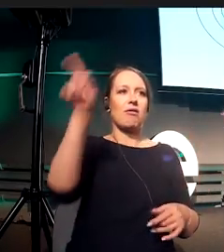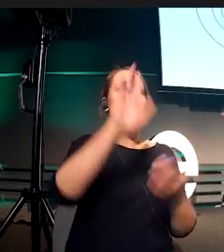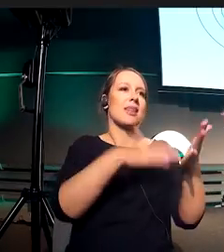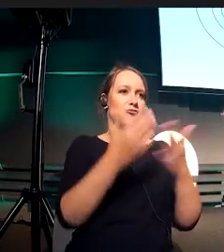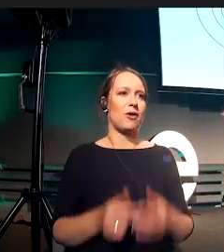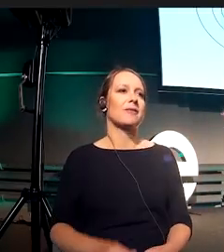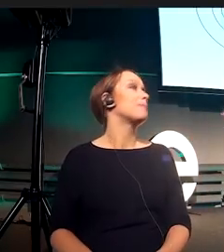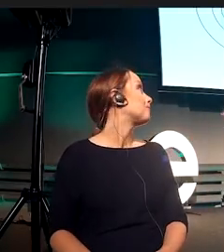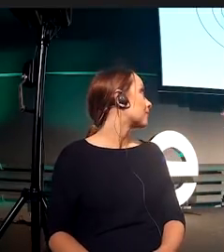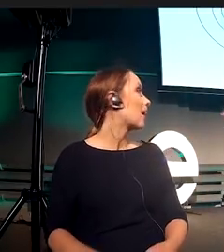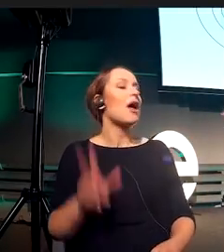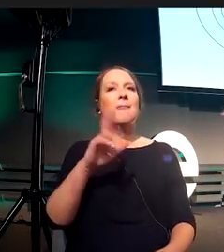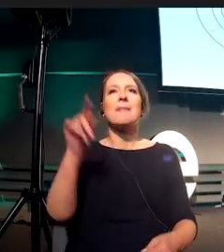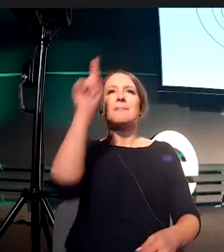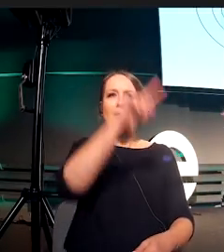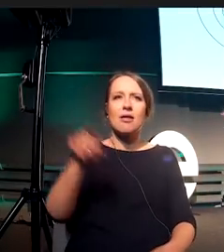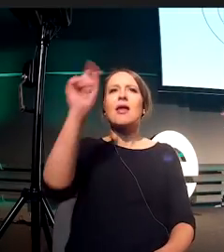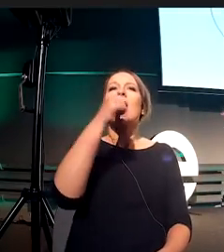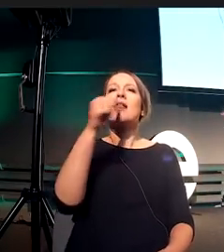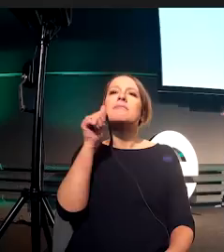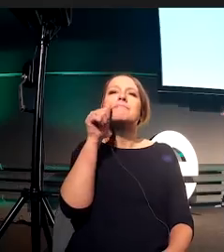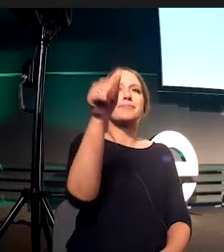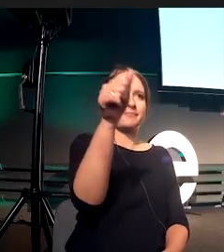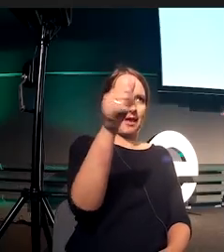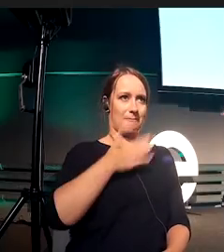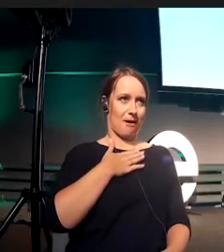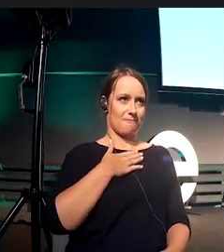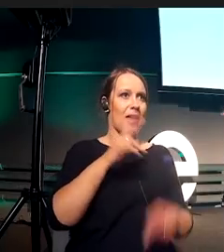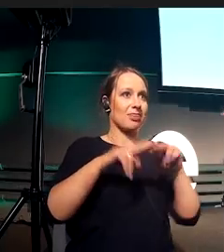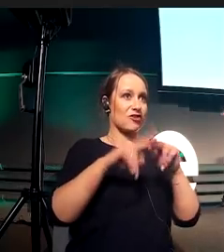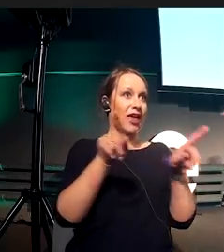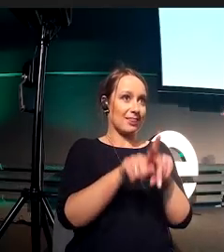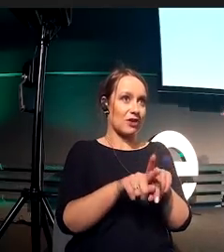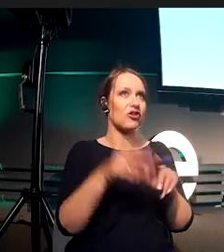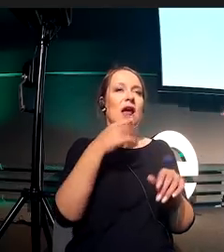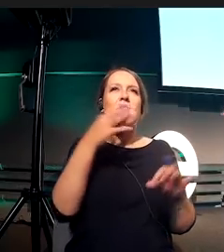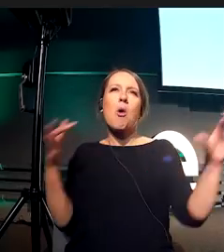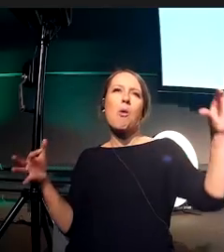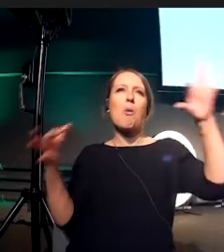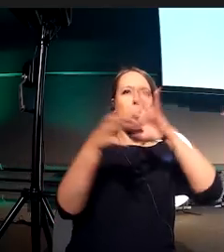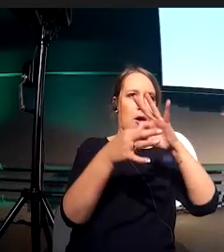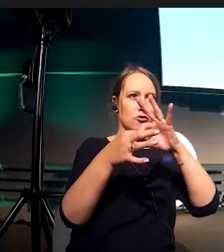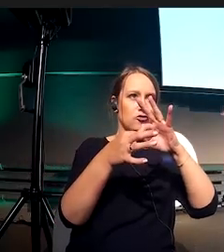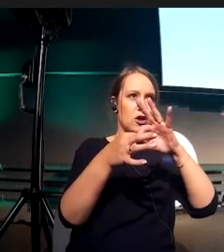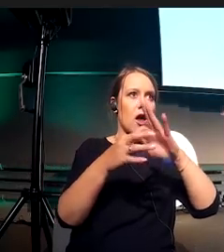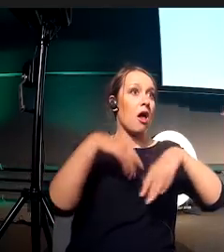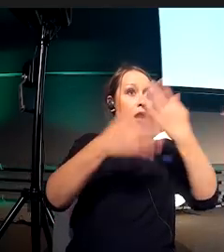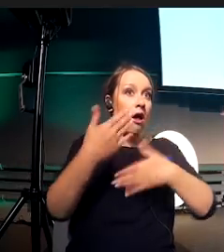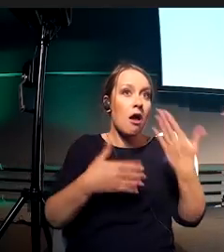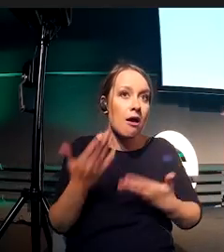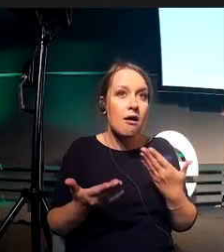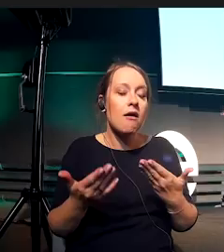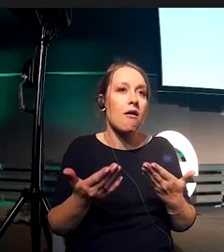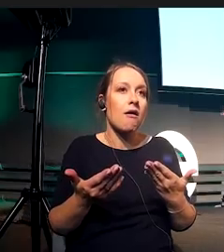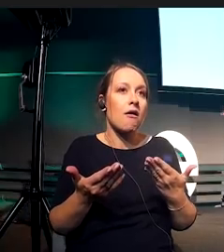we have the button, we have the tool. We'll combine them together, and we'll need to place a star into this circle.